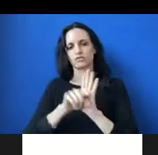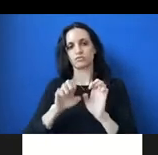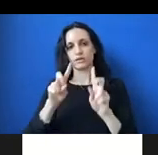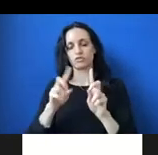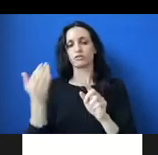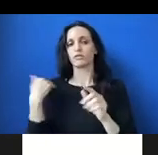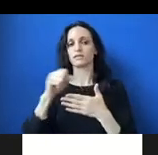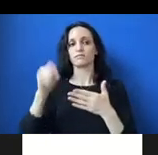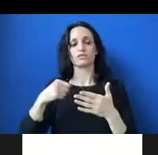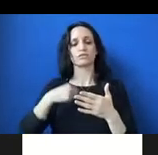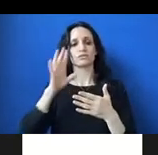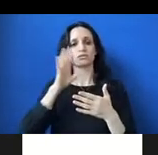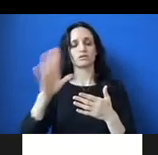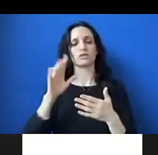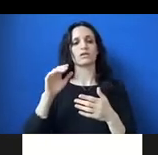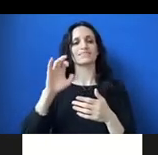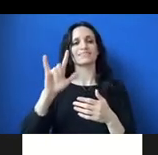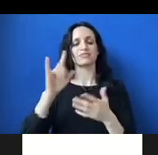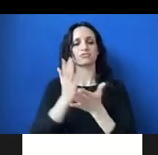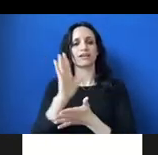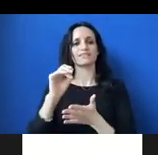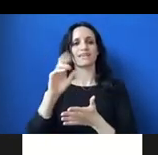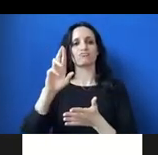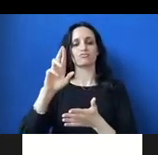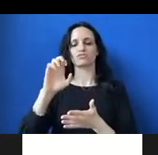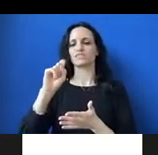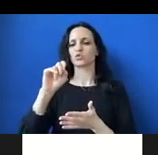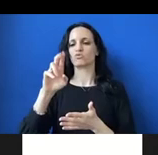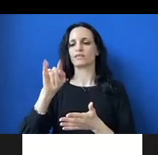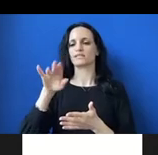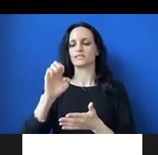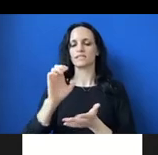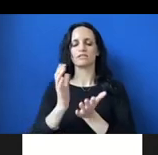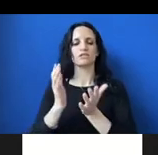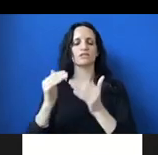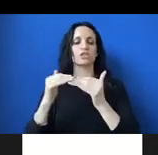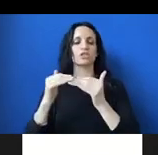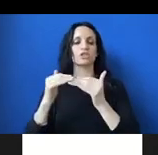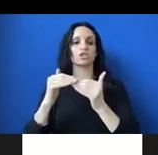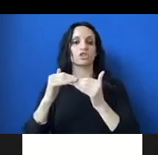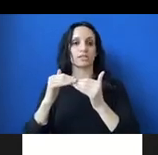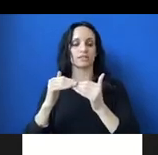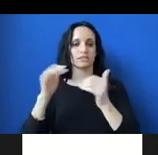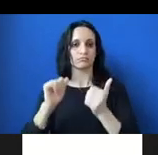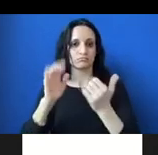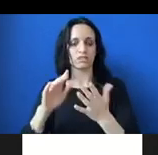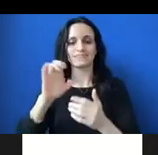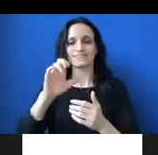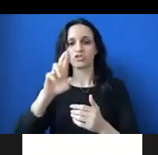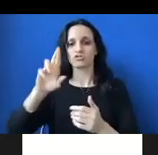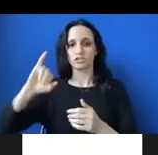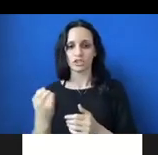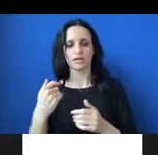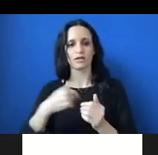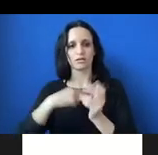-opted the Civil Rights and Restorative Justice Project as well as the Brutnik Center on Conflict and Violence. And at the CRRJ, investigated cold